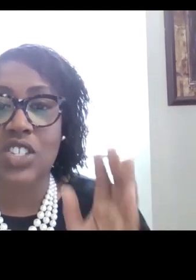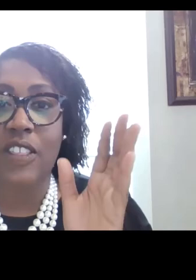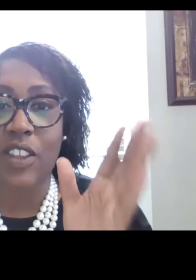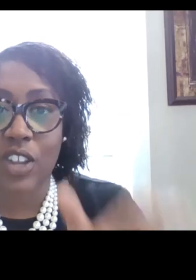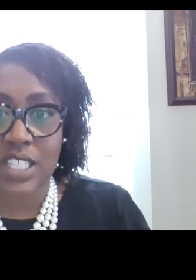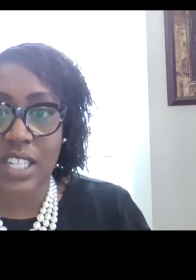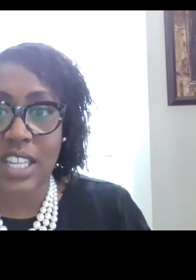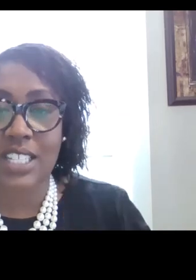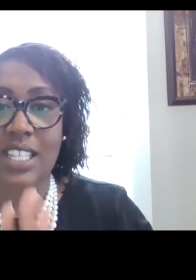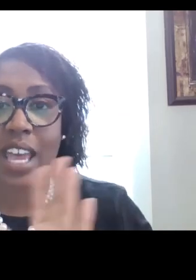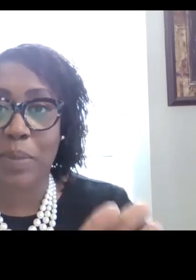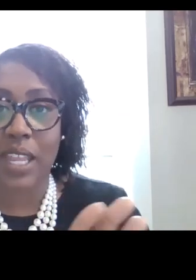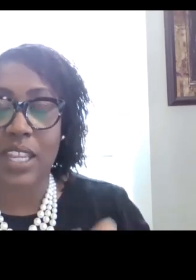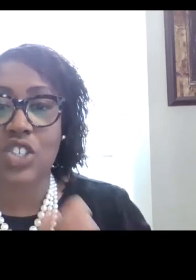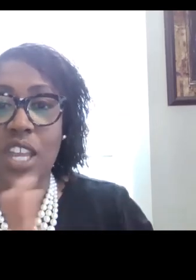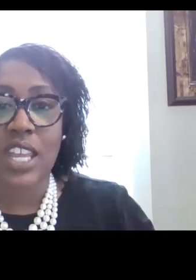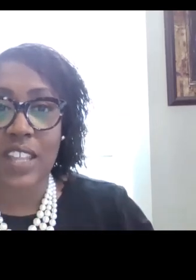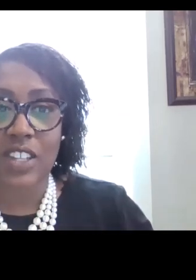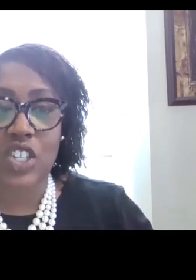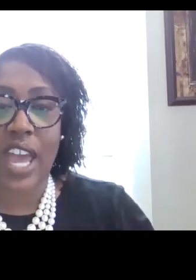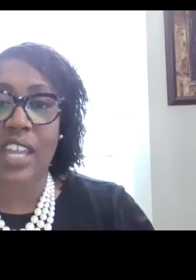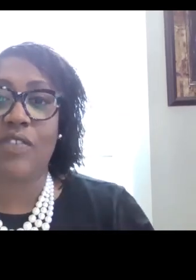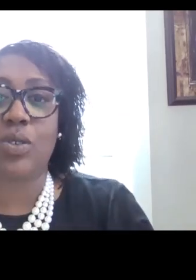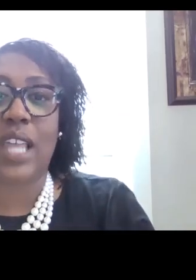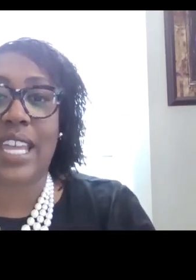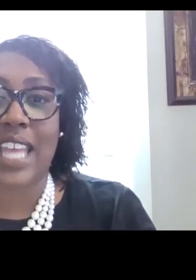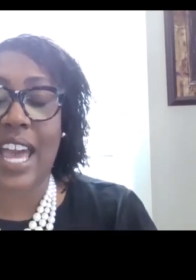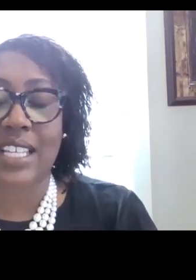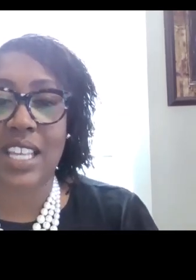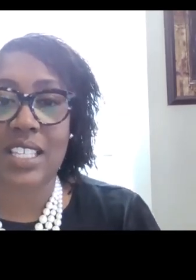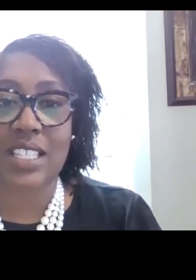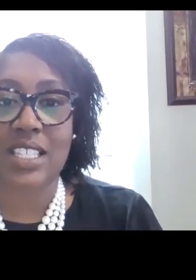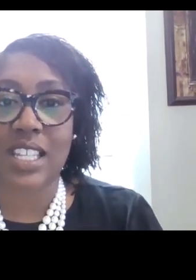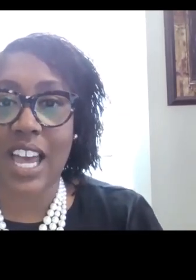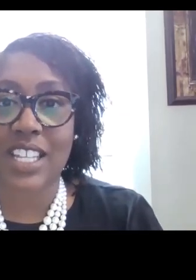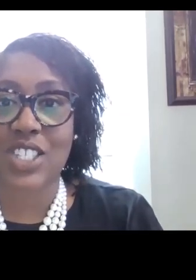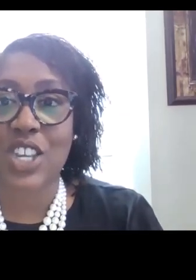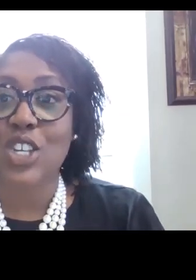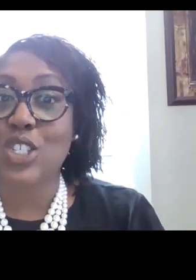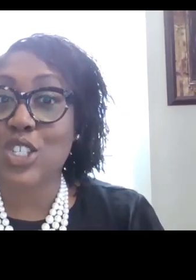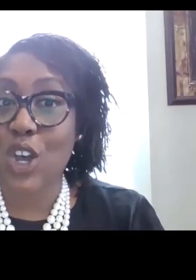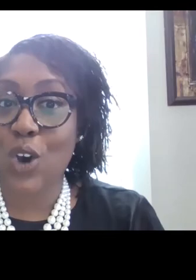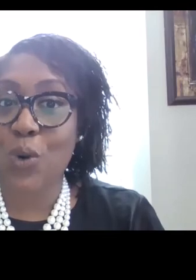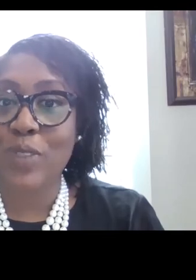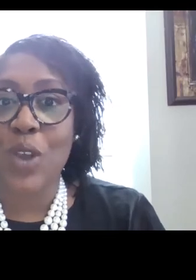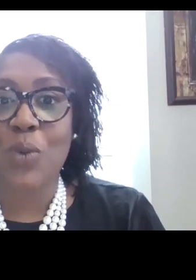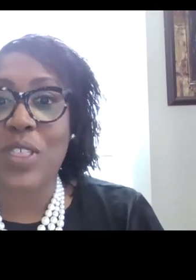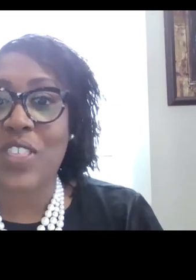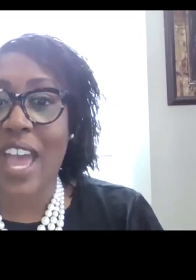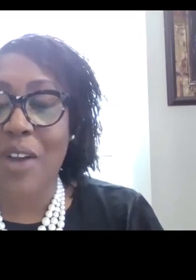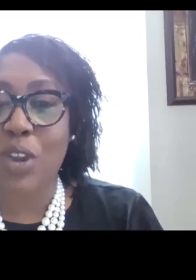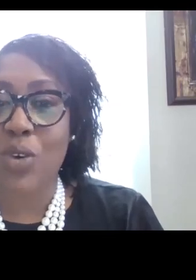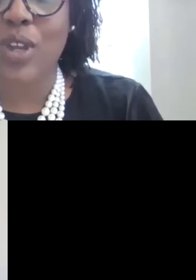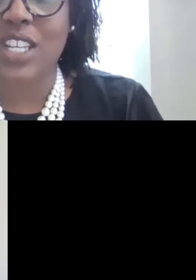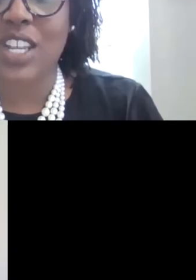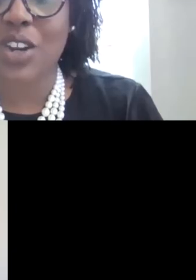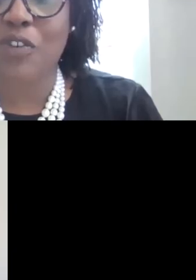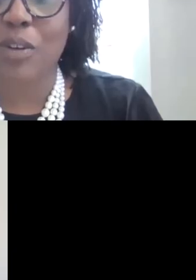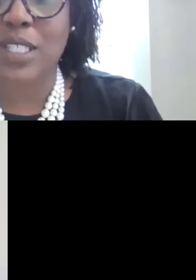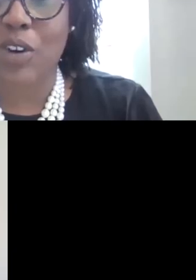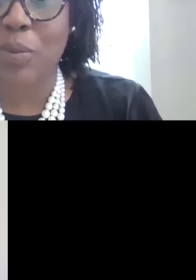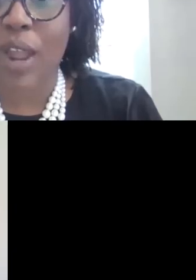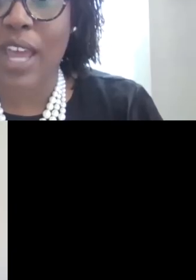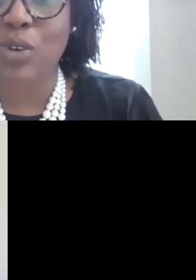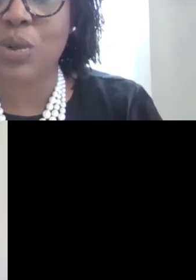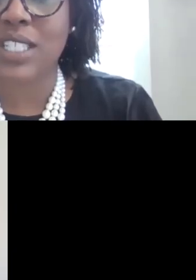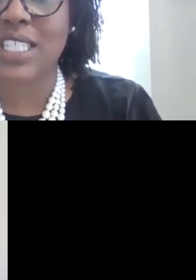Exchange. And there is a link to that page in the chat if you'd like to access the slides. So with that, we are going to hear